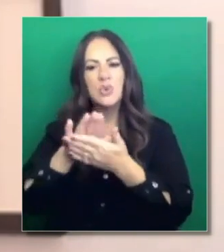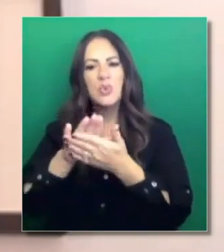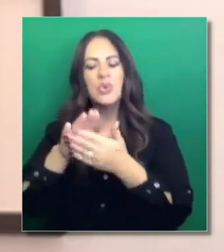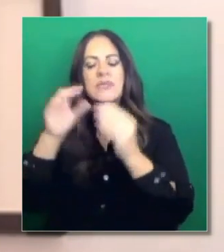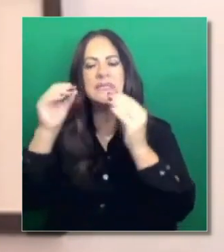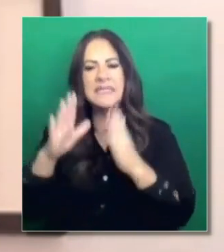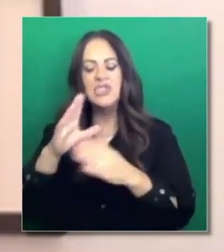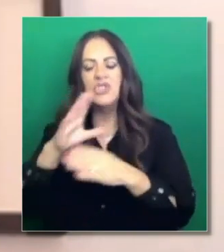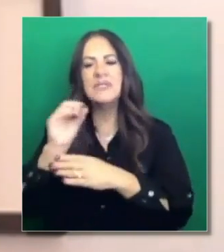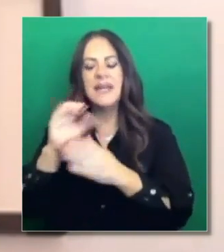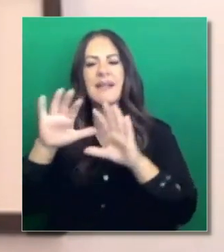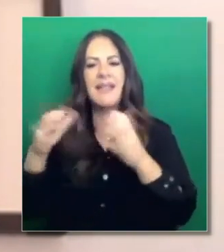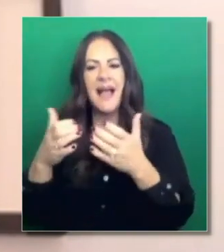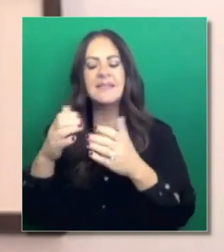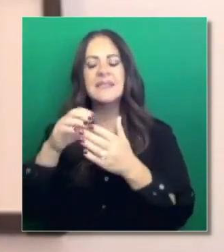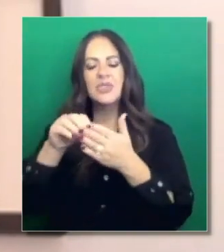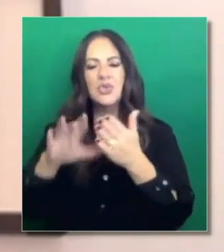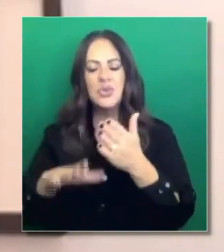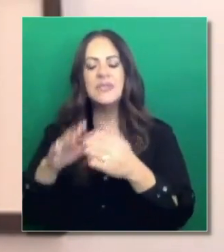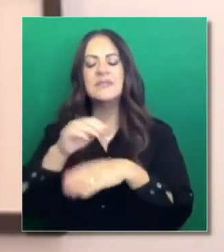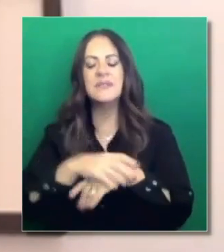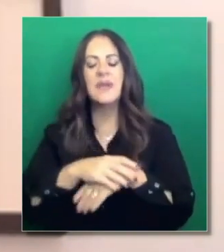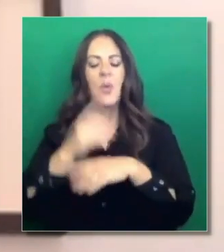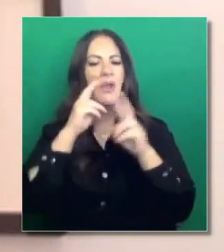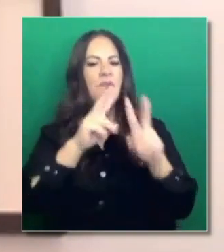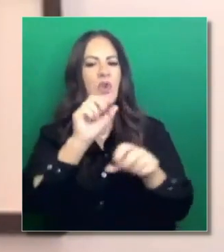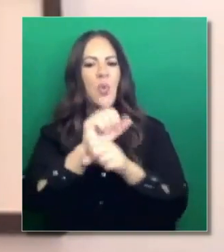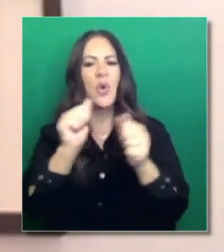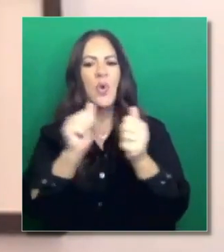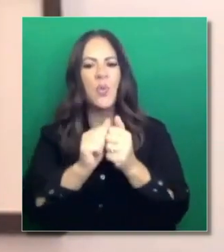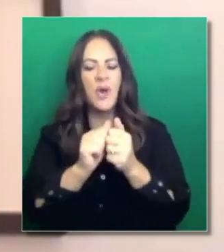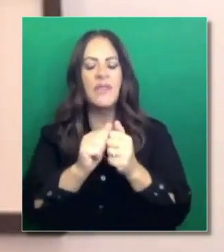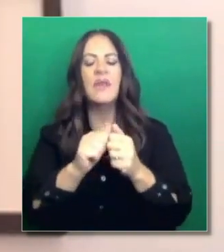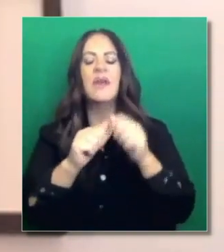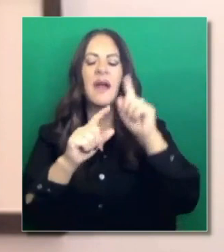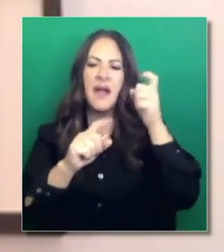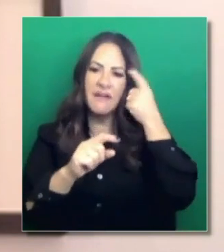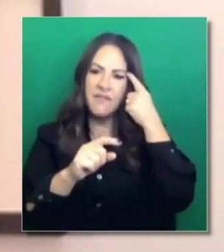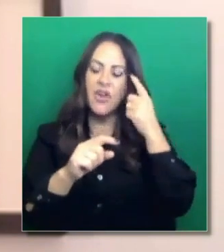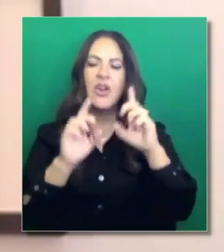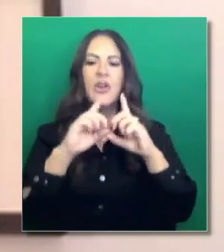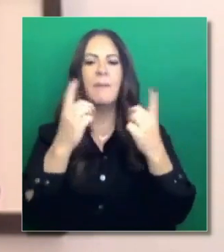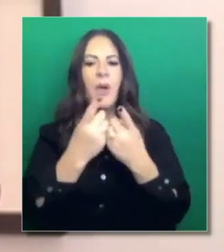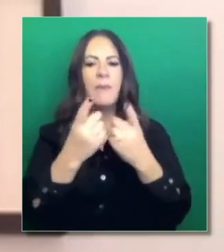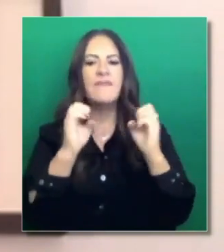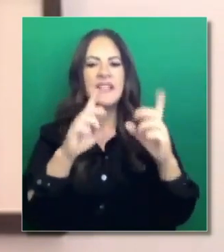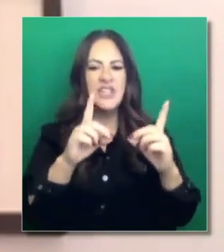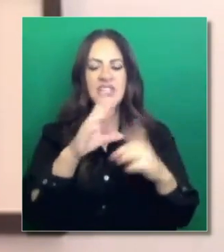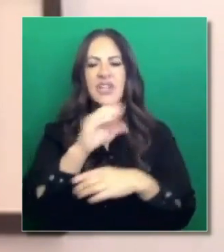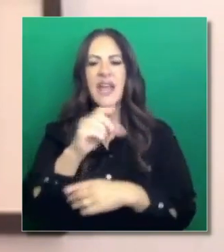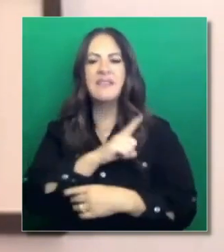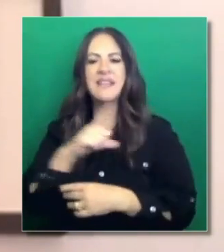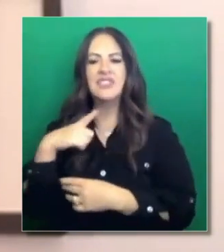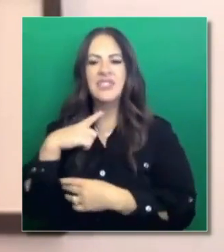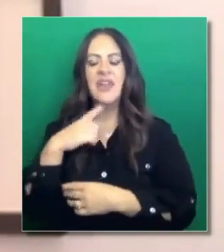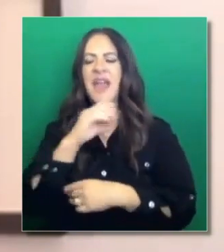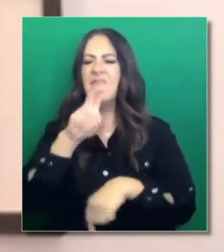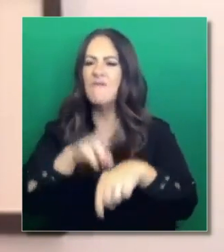look forward to working closely with the governor, the state board of education, department of public health and the legislature, and of course, our schools and how we move them forward.